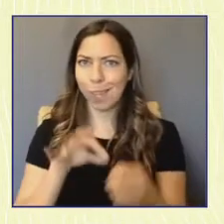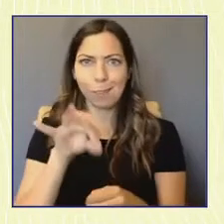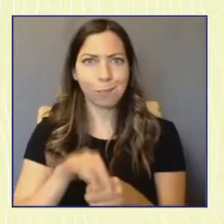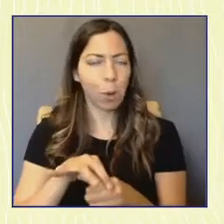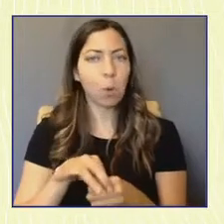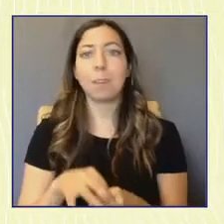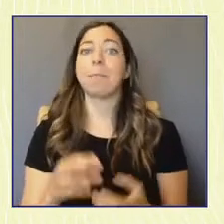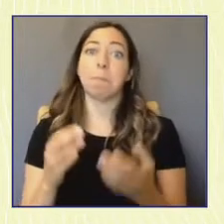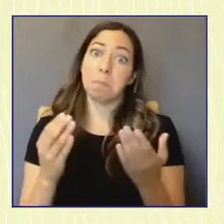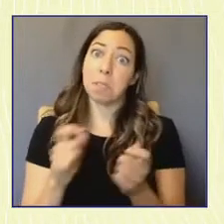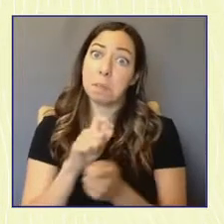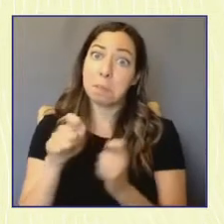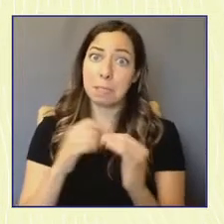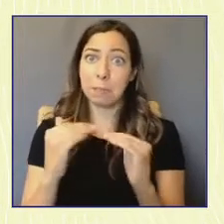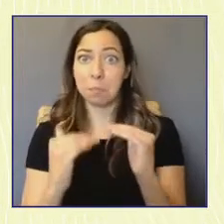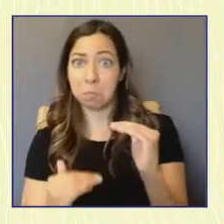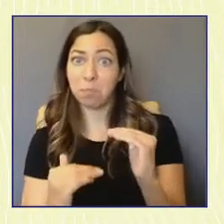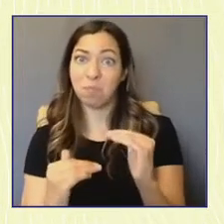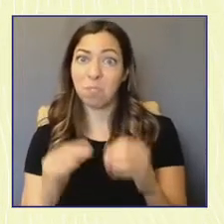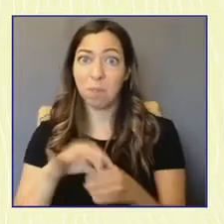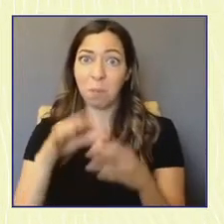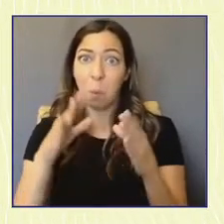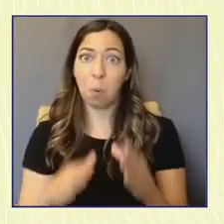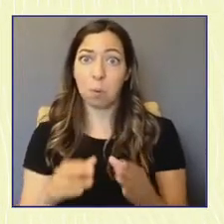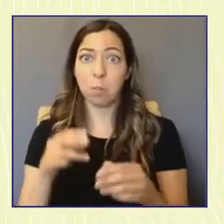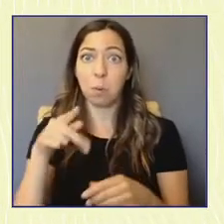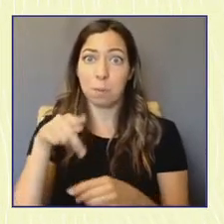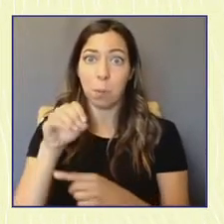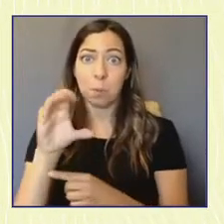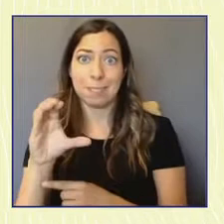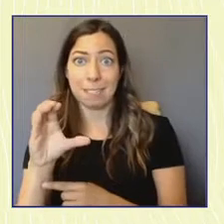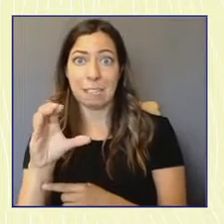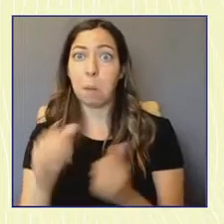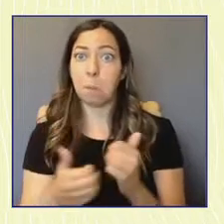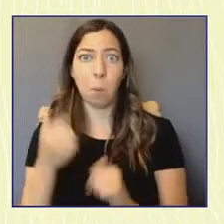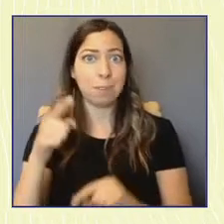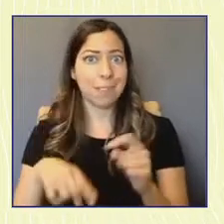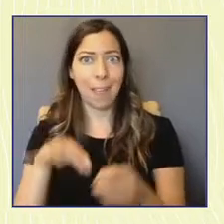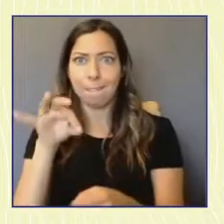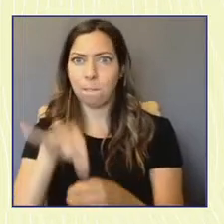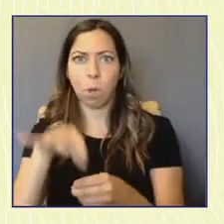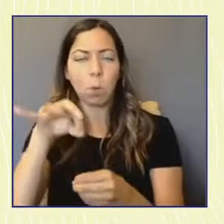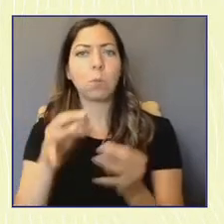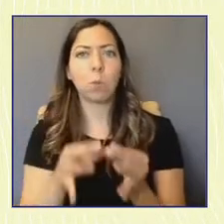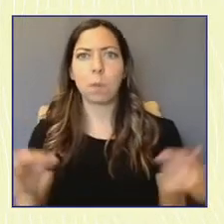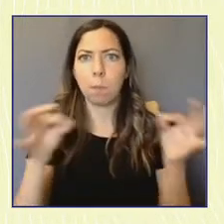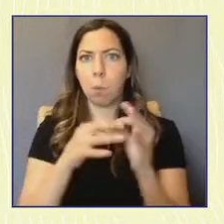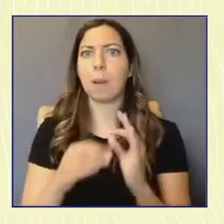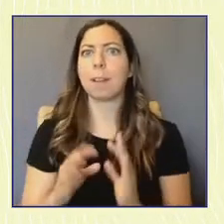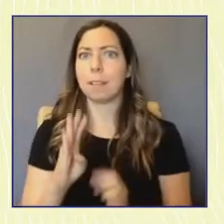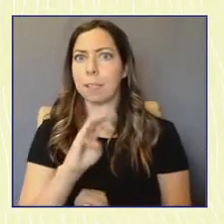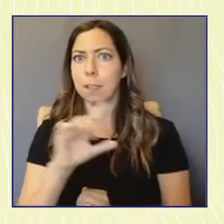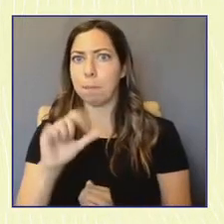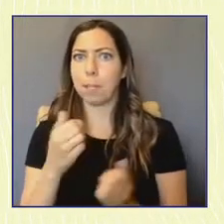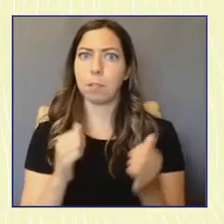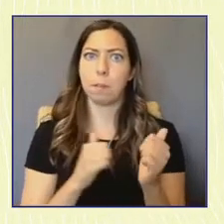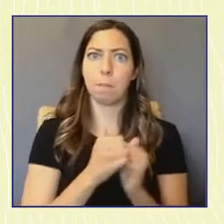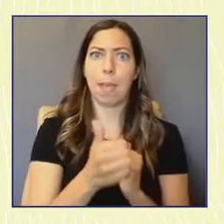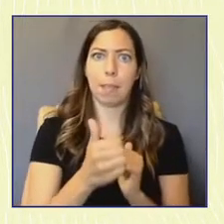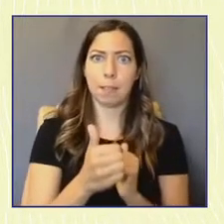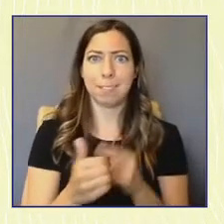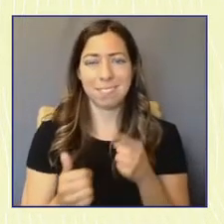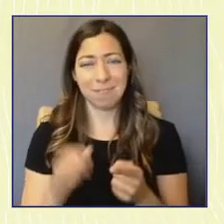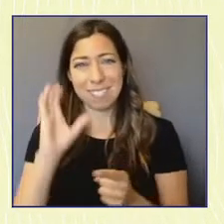It's no surprise that many states are taking unprecedented action to restrict our access to the ballot box.